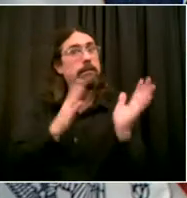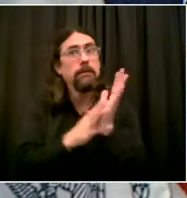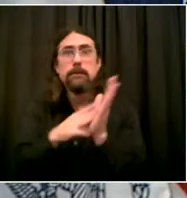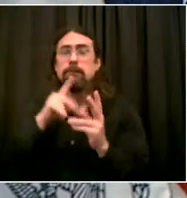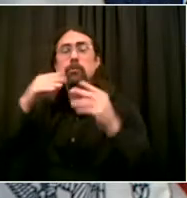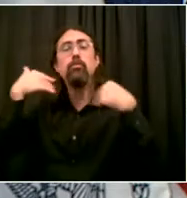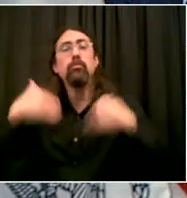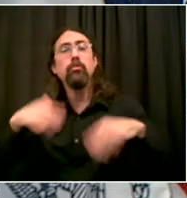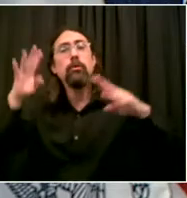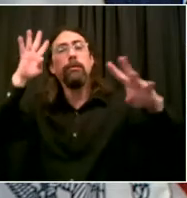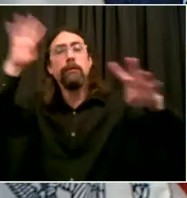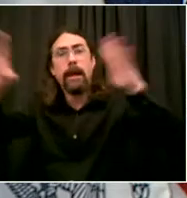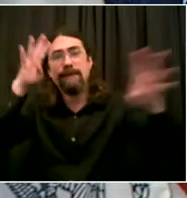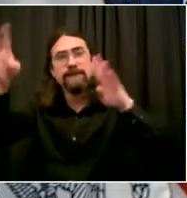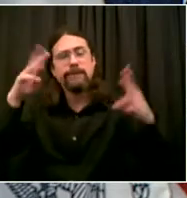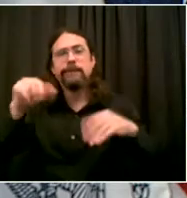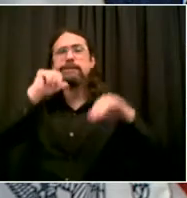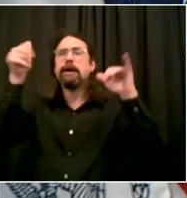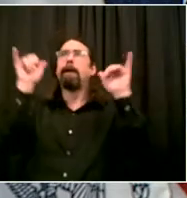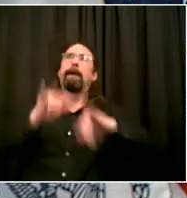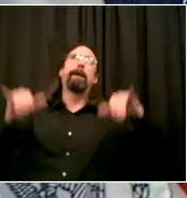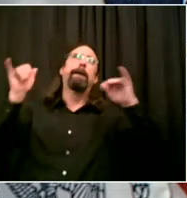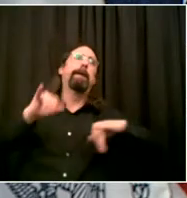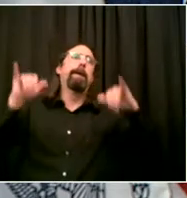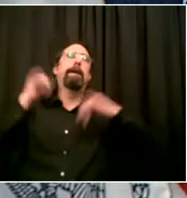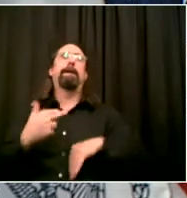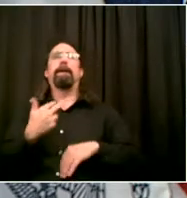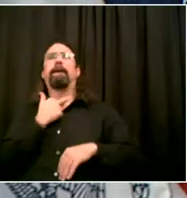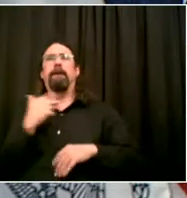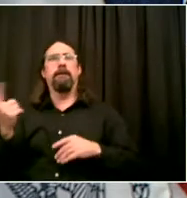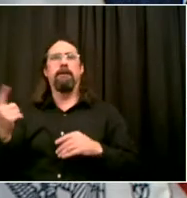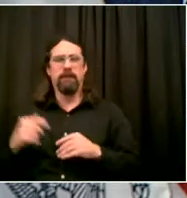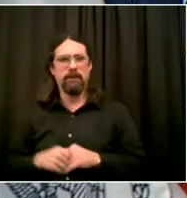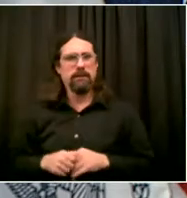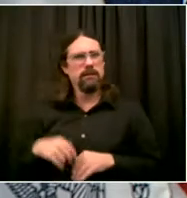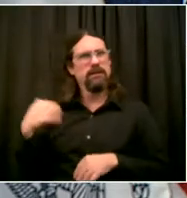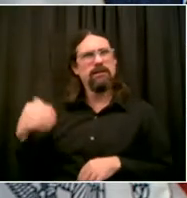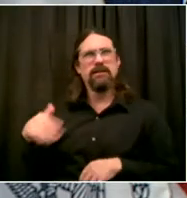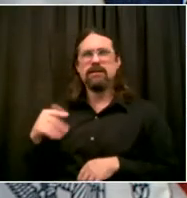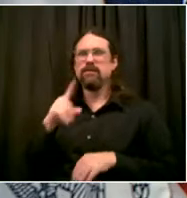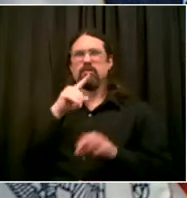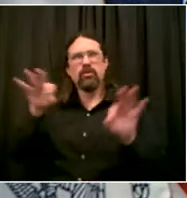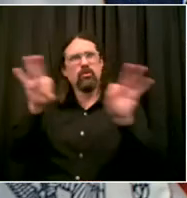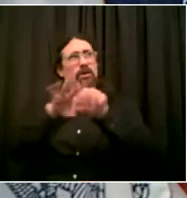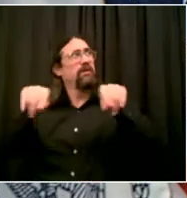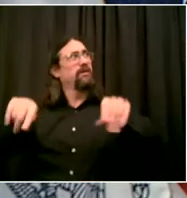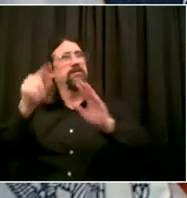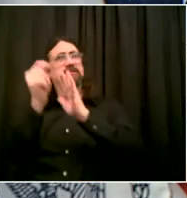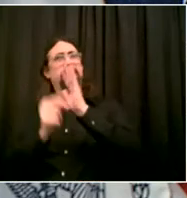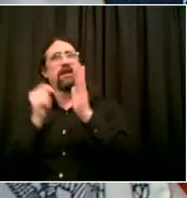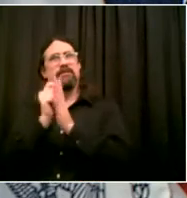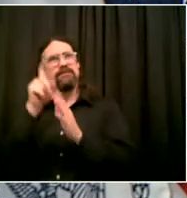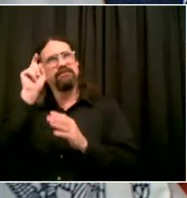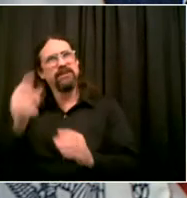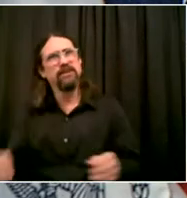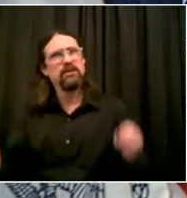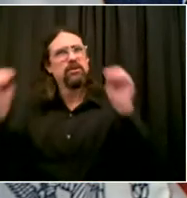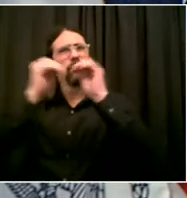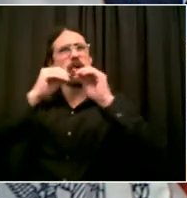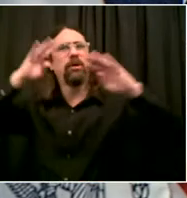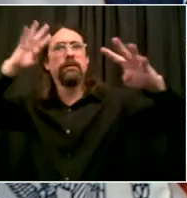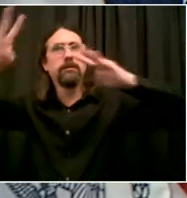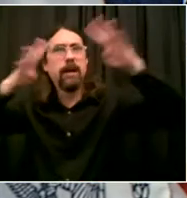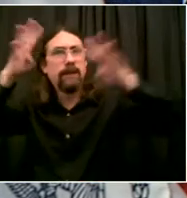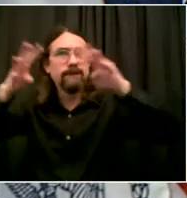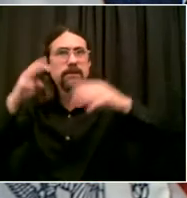More creativity, less bureaucracy, more outreach and support for small businesses. That's what Janelle and his team have been doing. So my